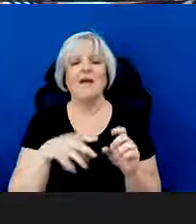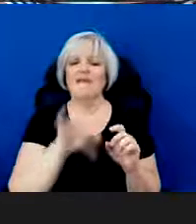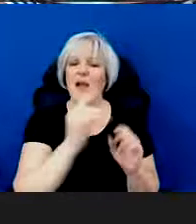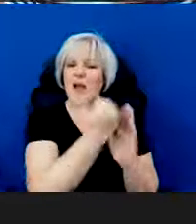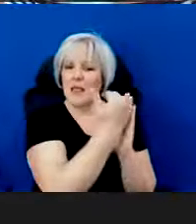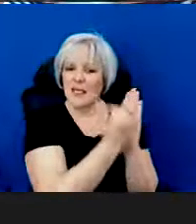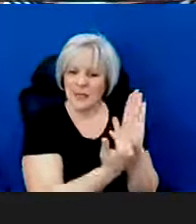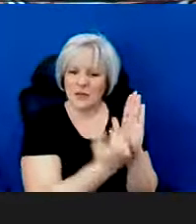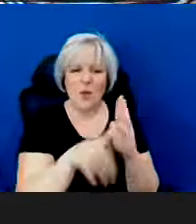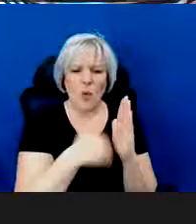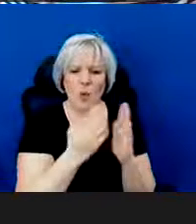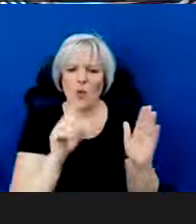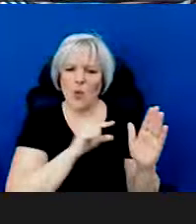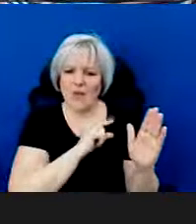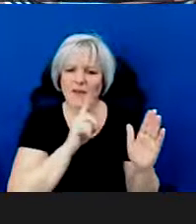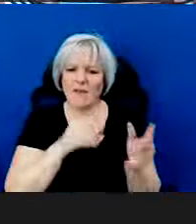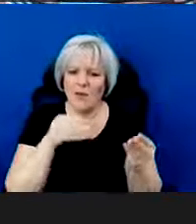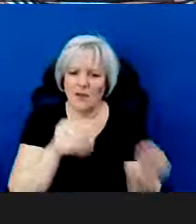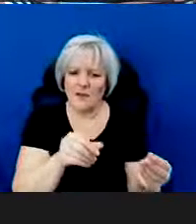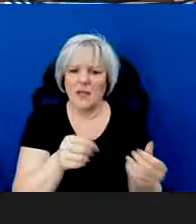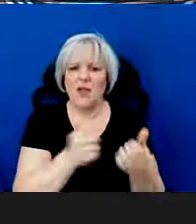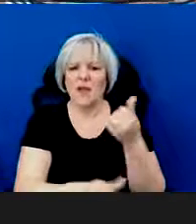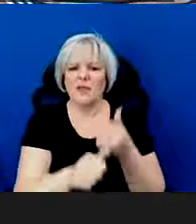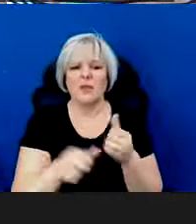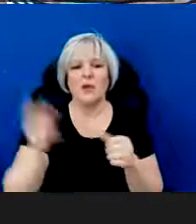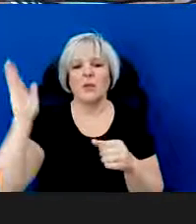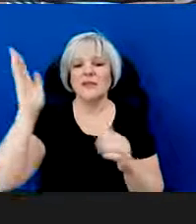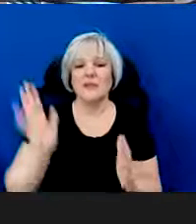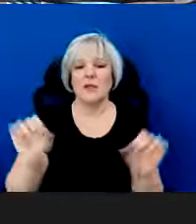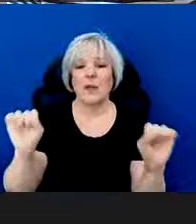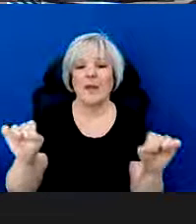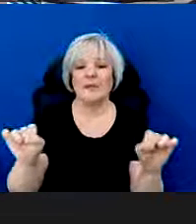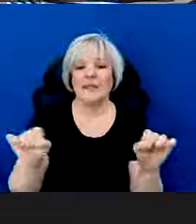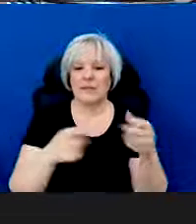all that is eligible for funding under presenter capacity support in the guidelines.